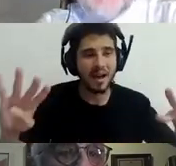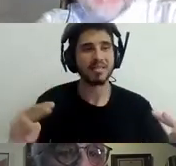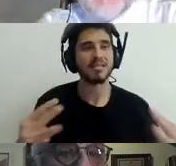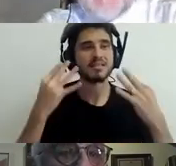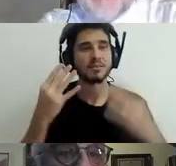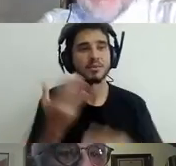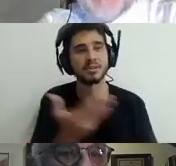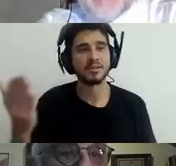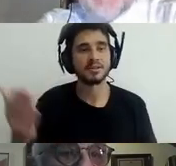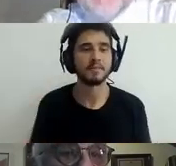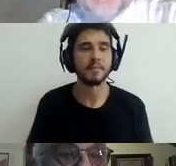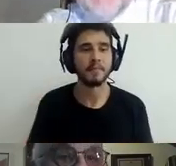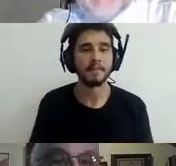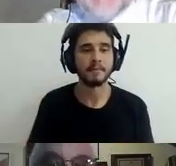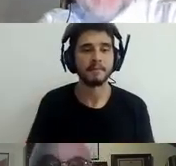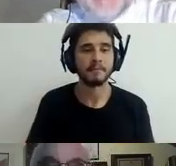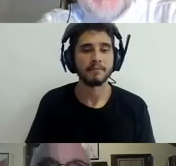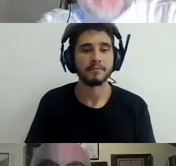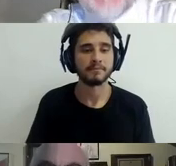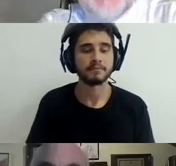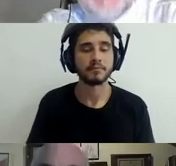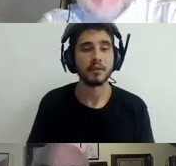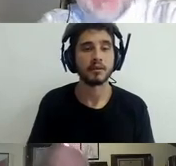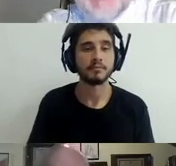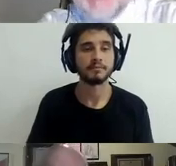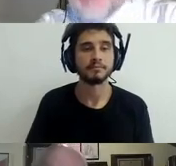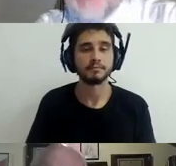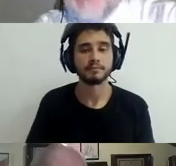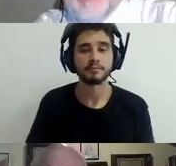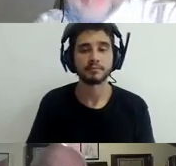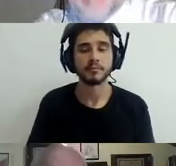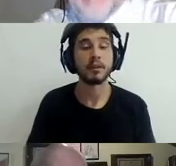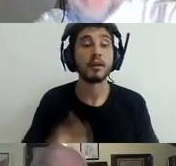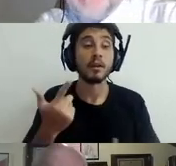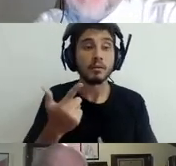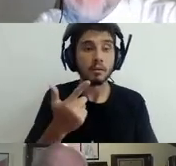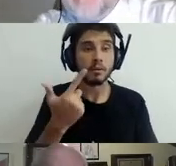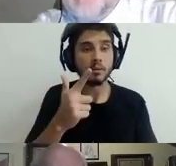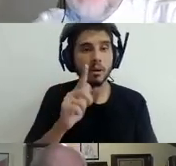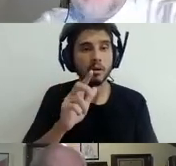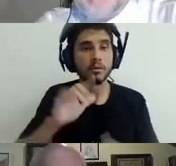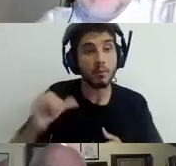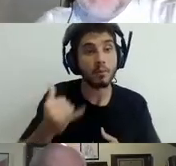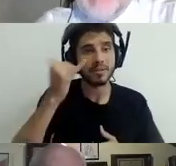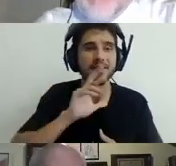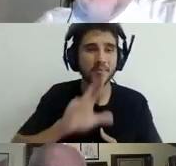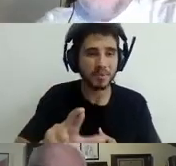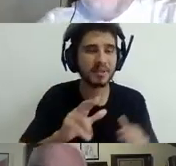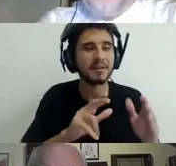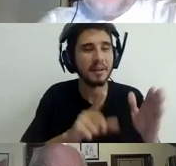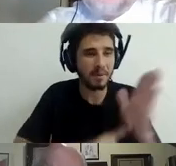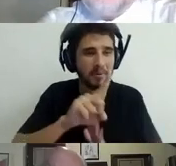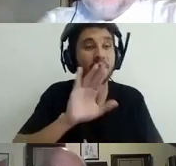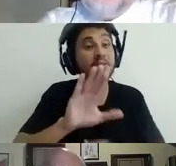questions, but you always welcome to come back to me by email or any other way of communication. Thank you.